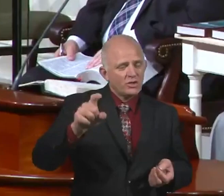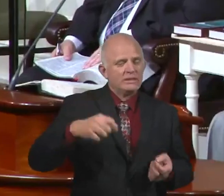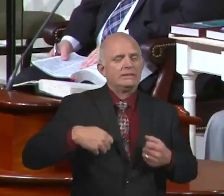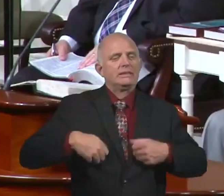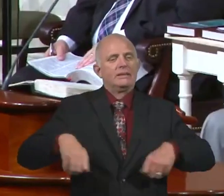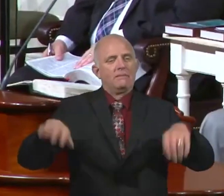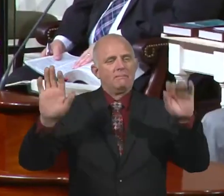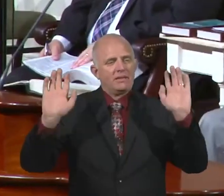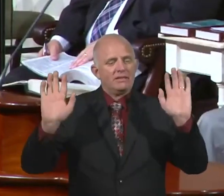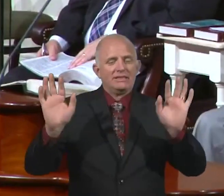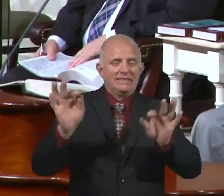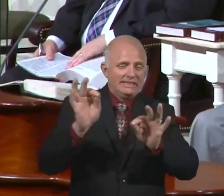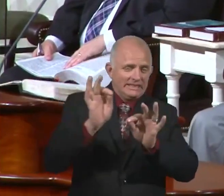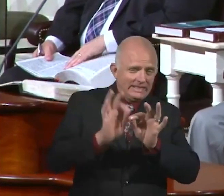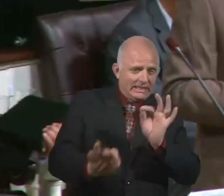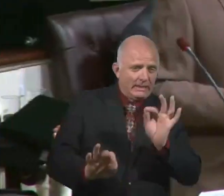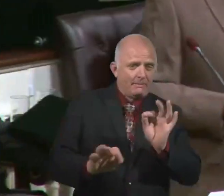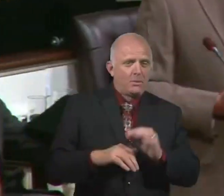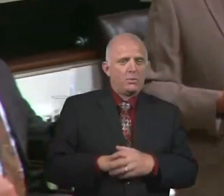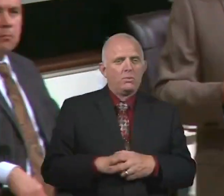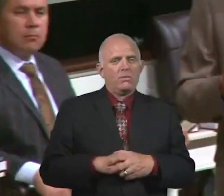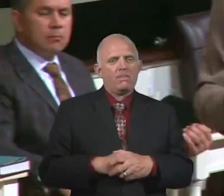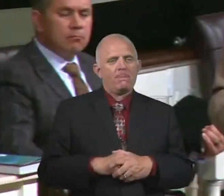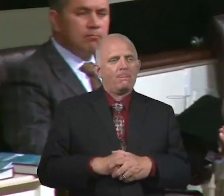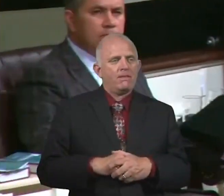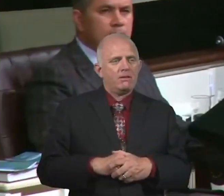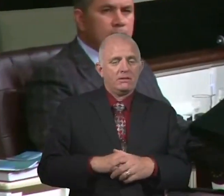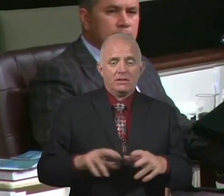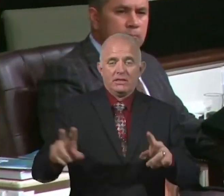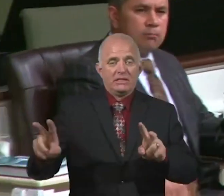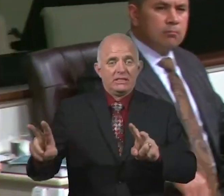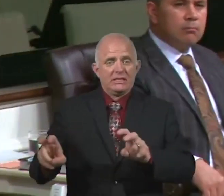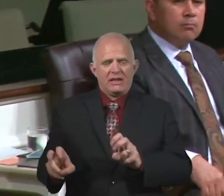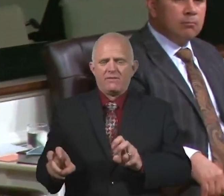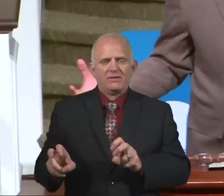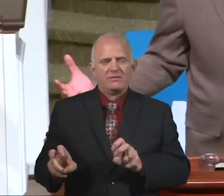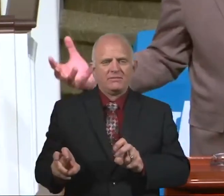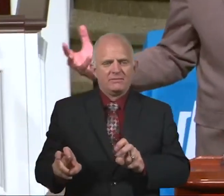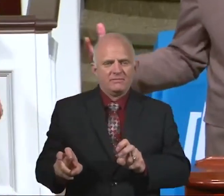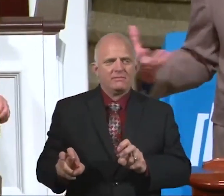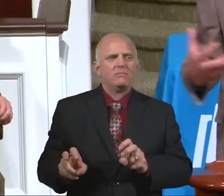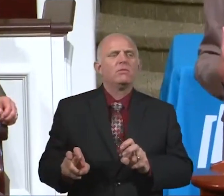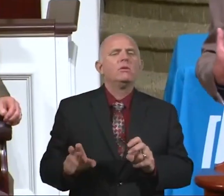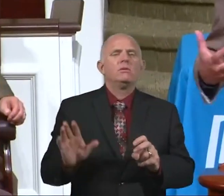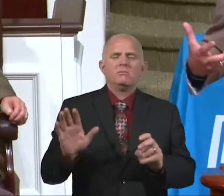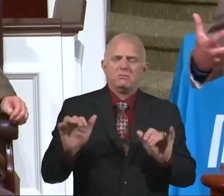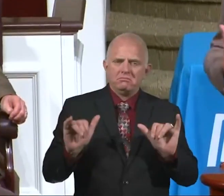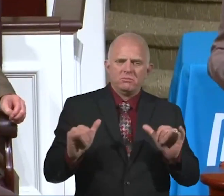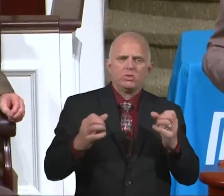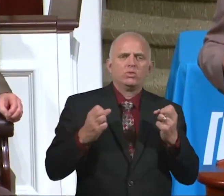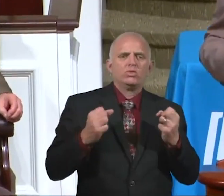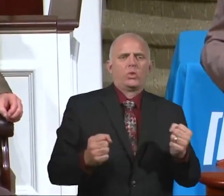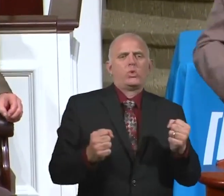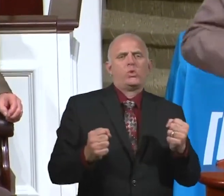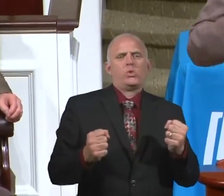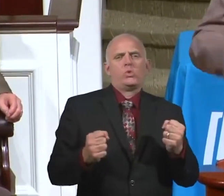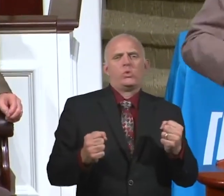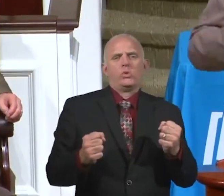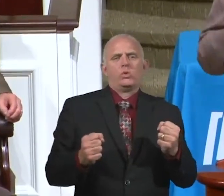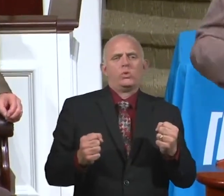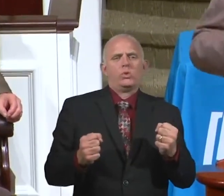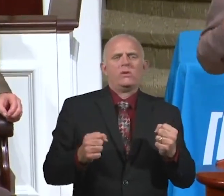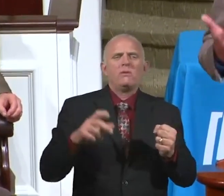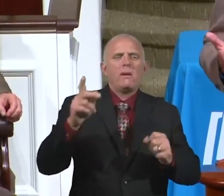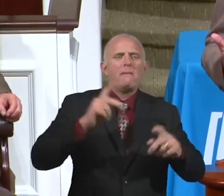simple, to be selfless, and to be strong. He said, because anyone who wars, that goes to war, doesn't get